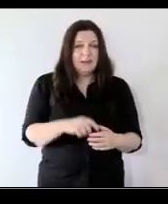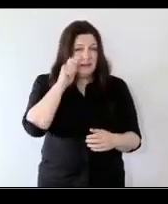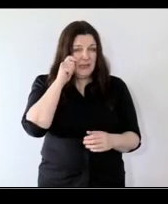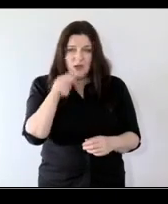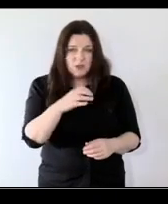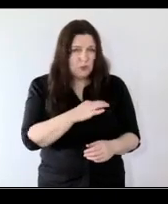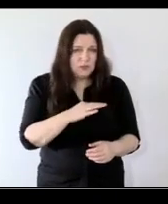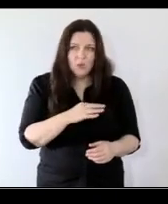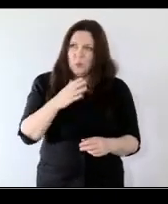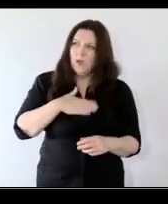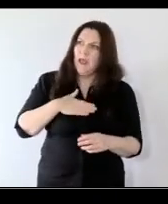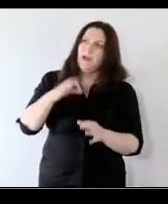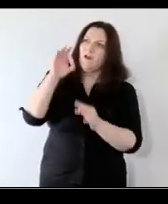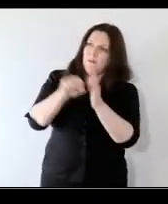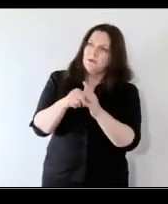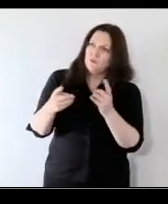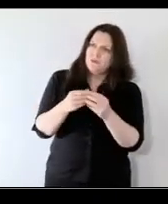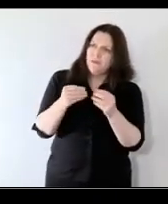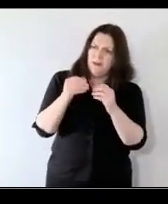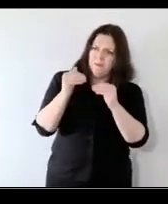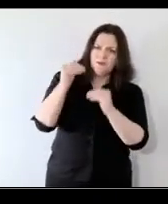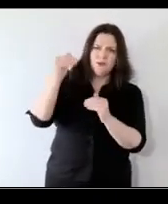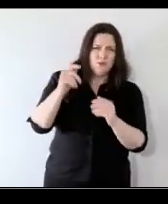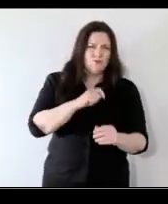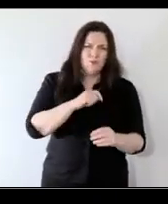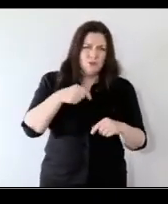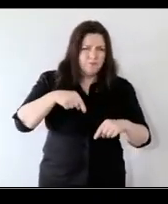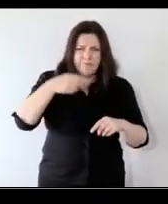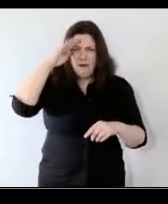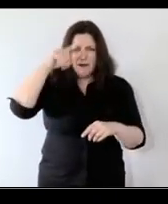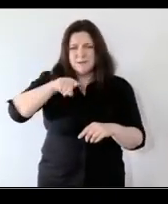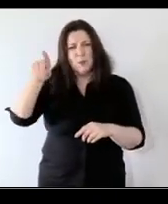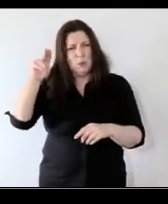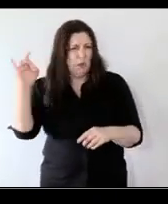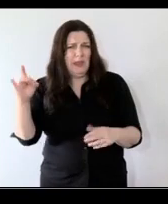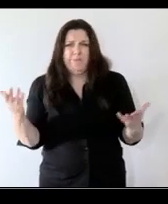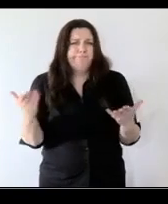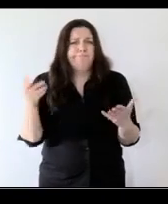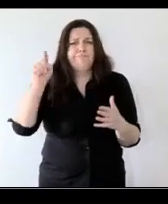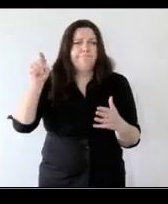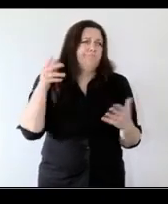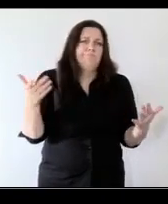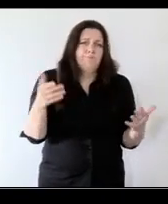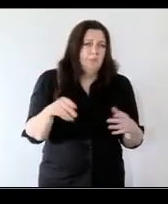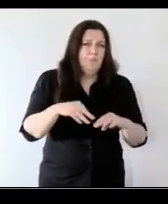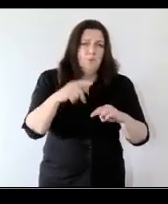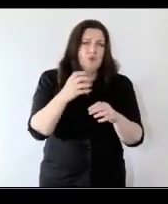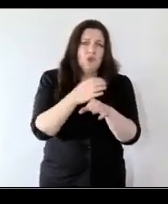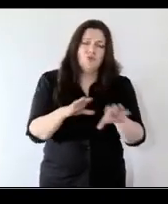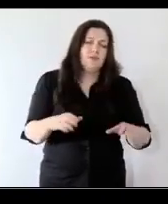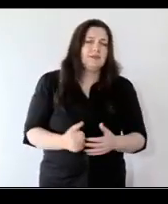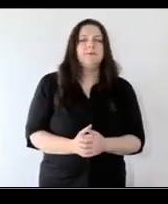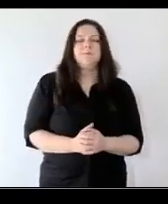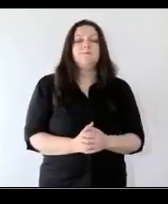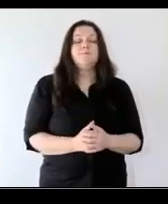not good they would like their governments to do something about it's true in ireland it's true true in the uk it's true true in most countries um but